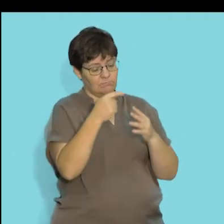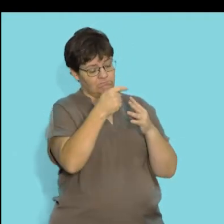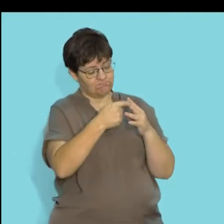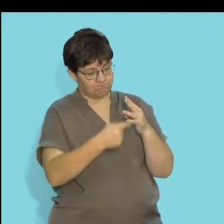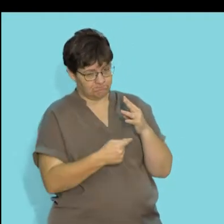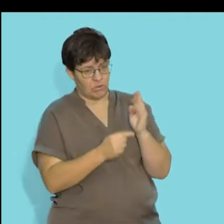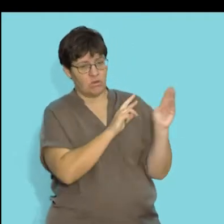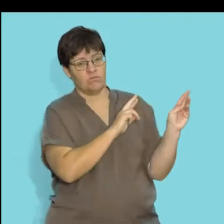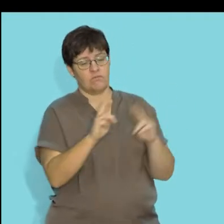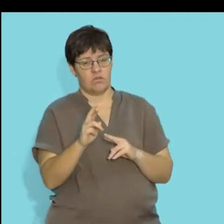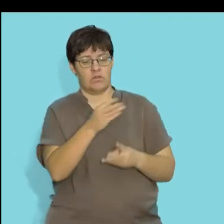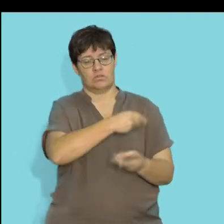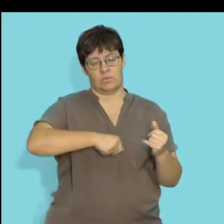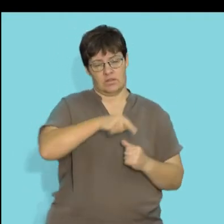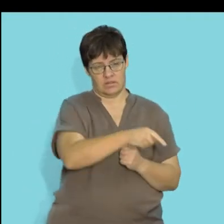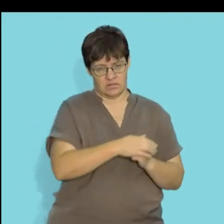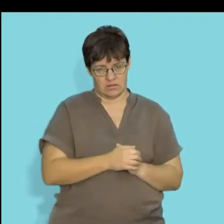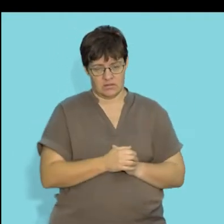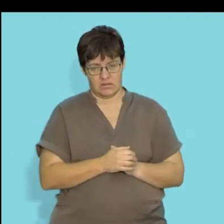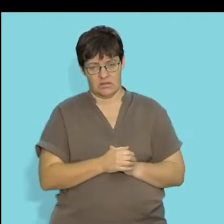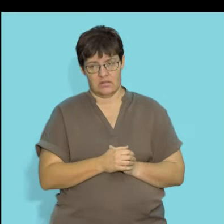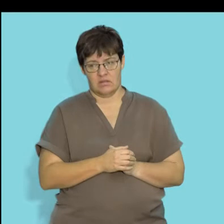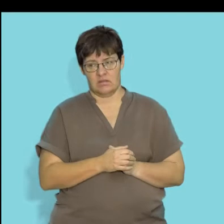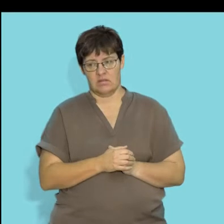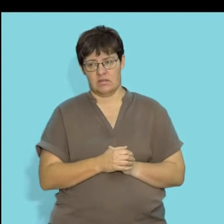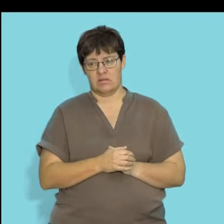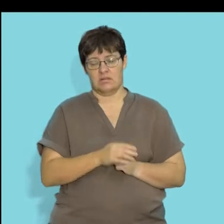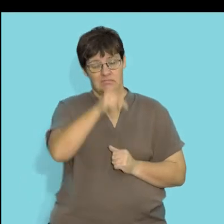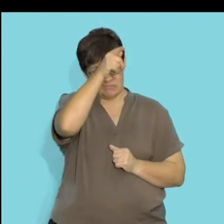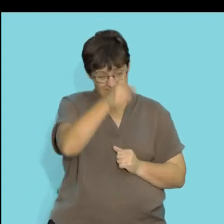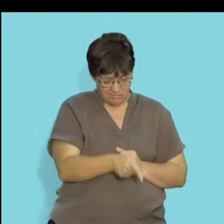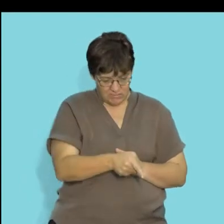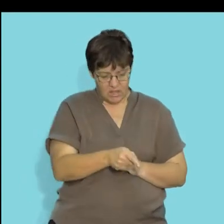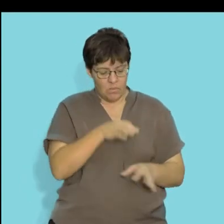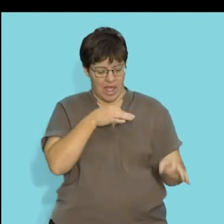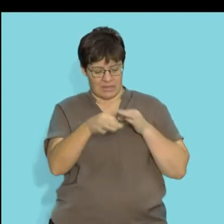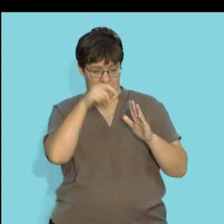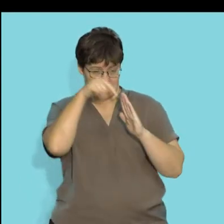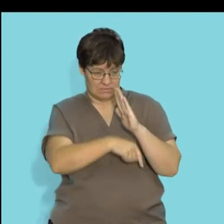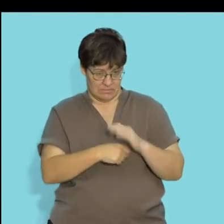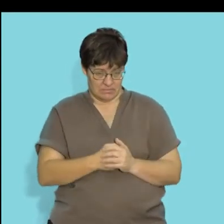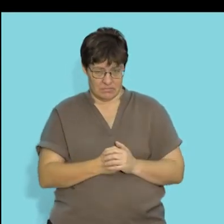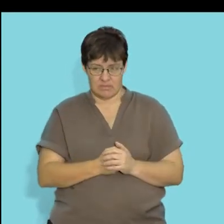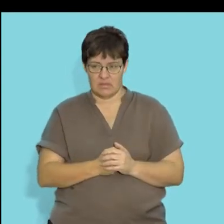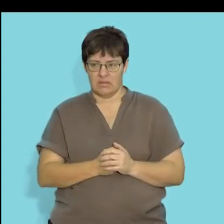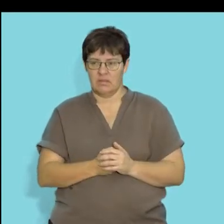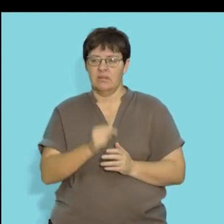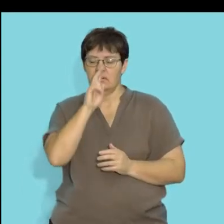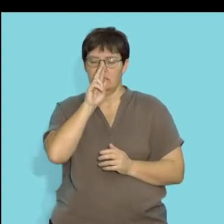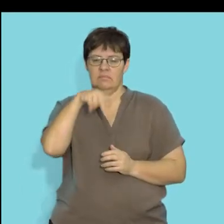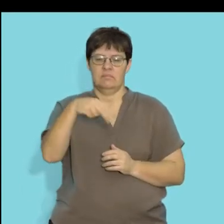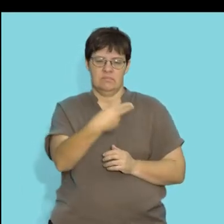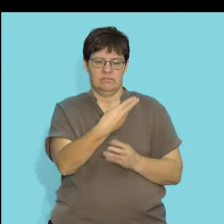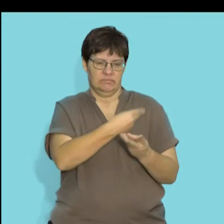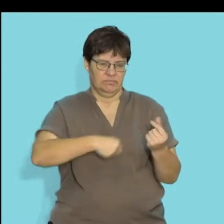are all factors that refer to the soil. And as I mentioned, this is what we're going to be unpacking now. So